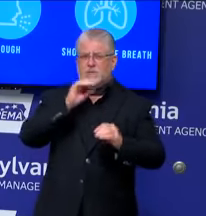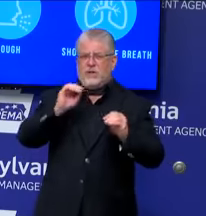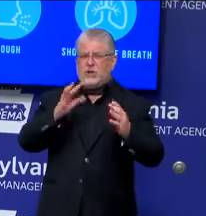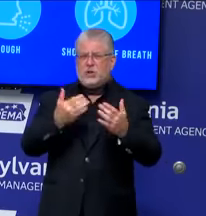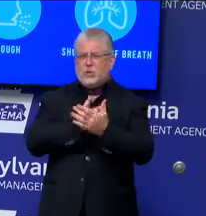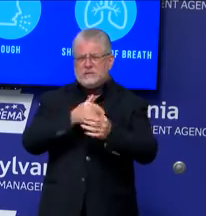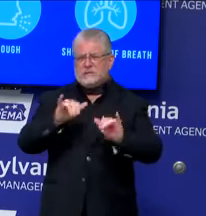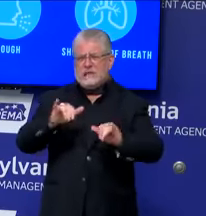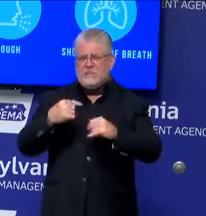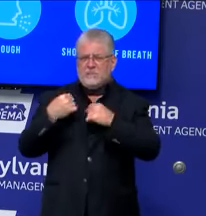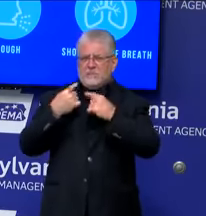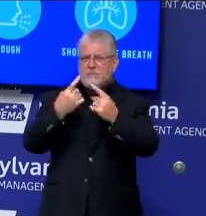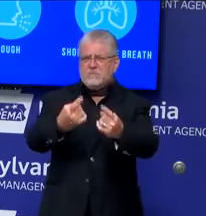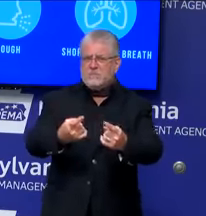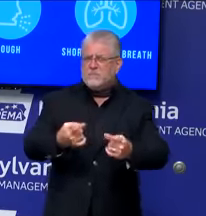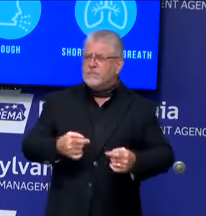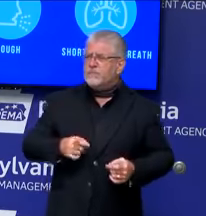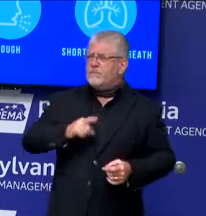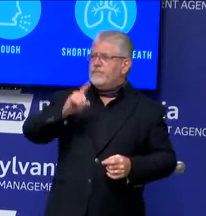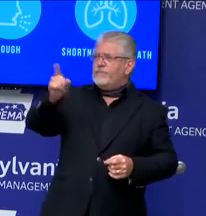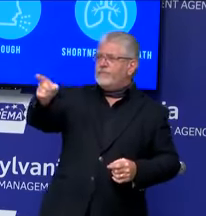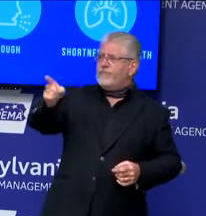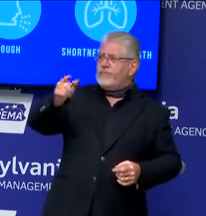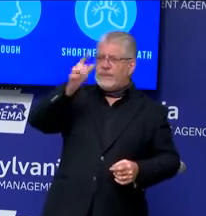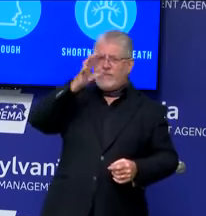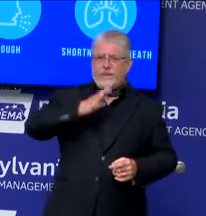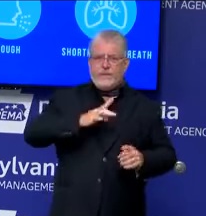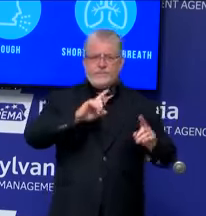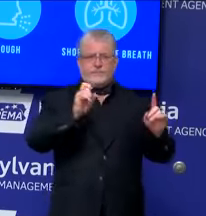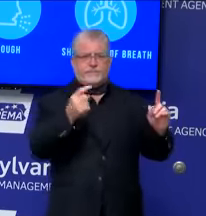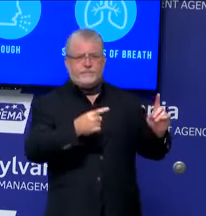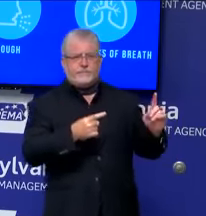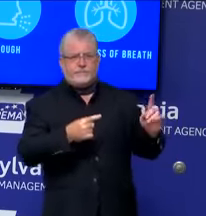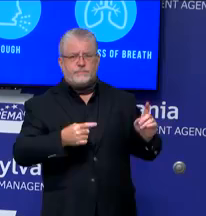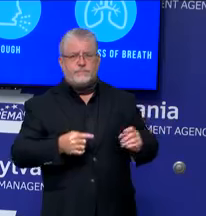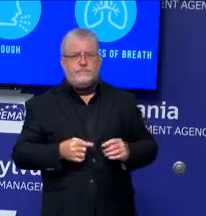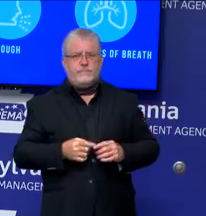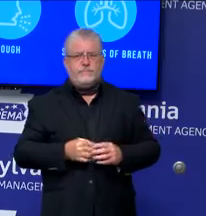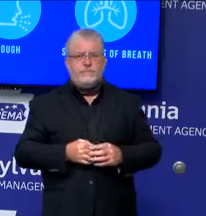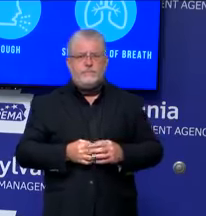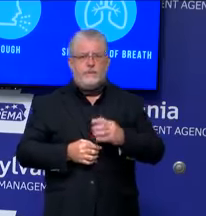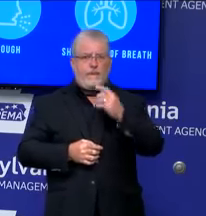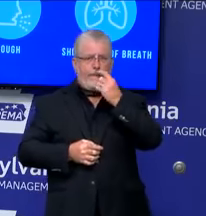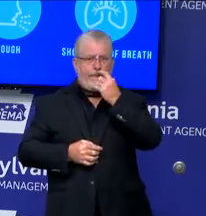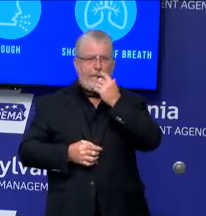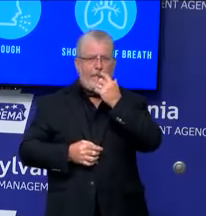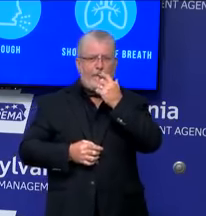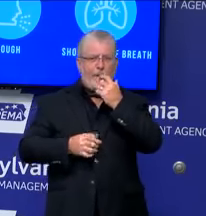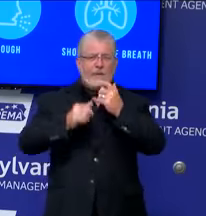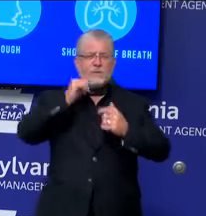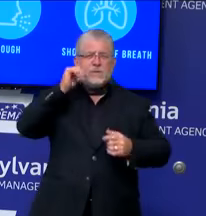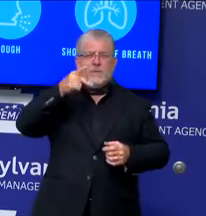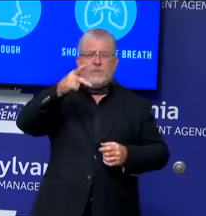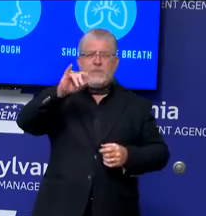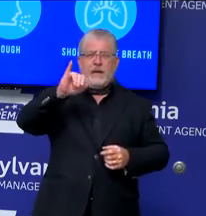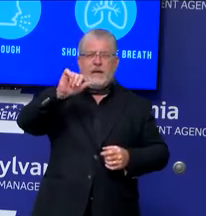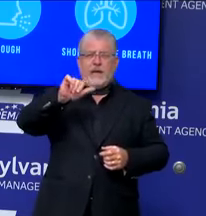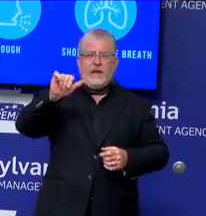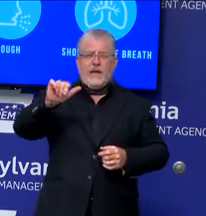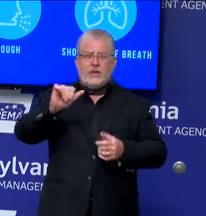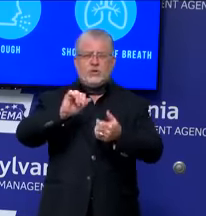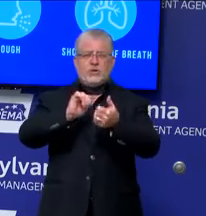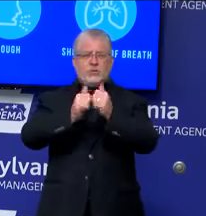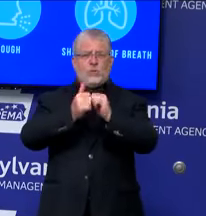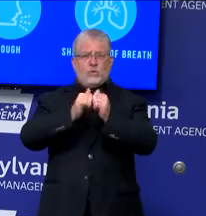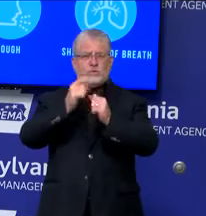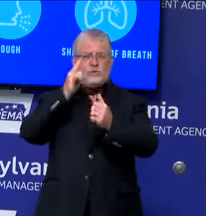Yes. Yesterday, the PIAA Sports Medicine Committee recommended that fall sports start on time. Were you consulted by that committee?